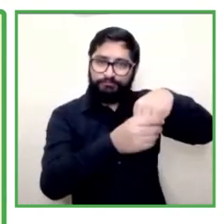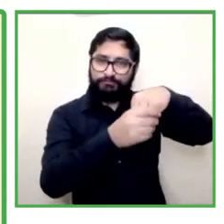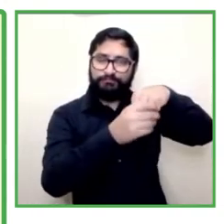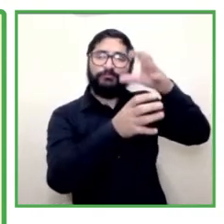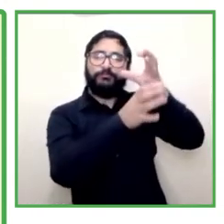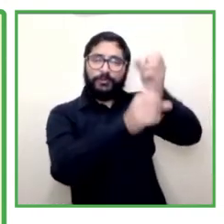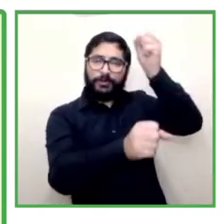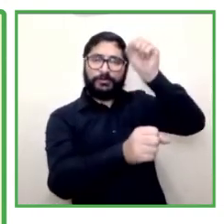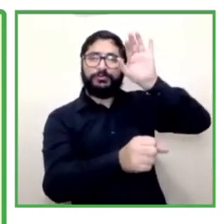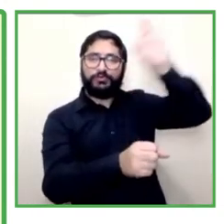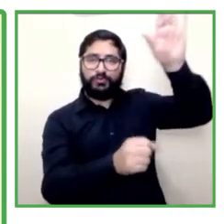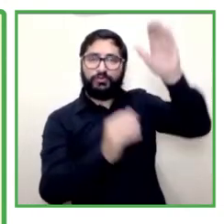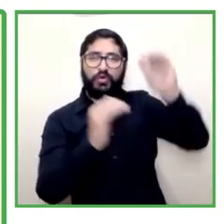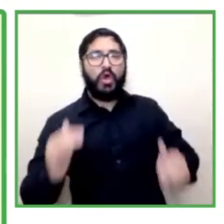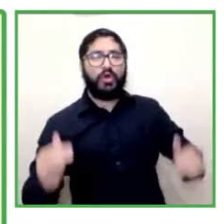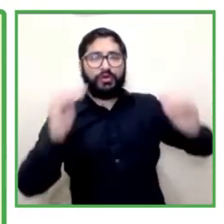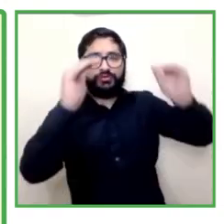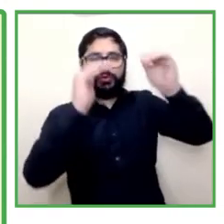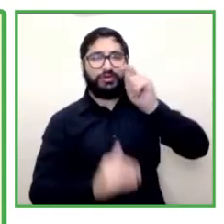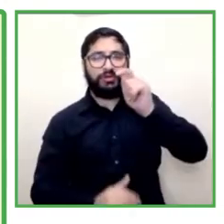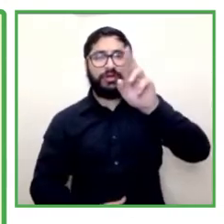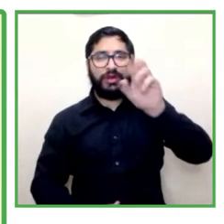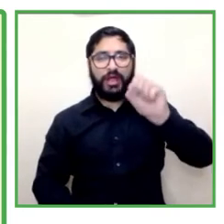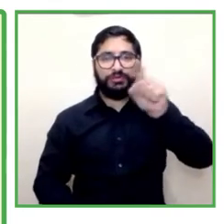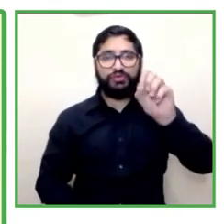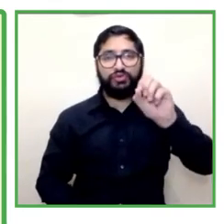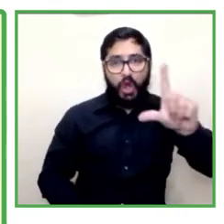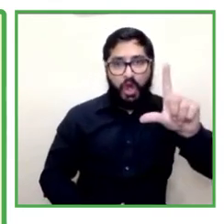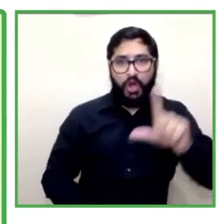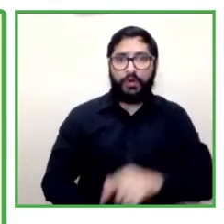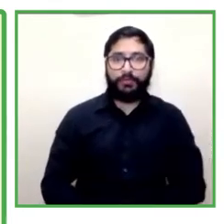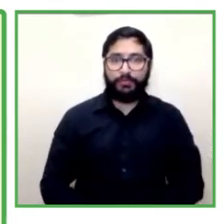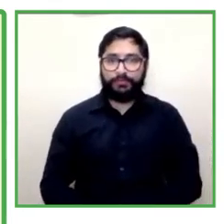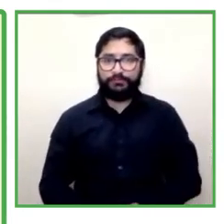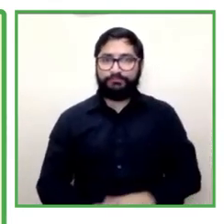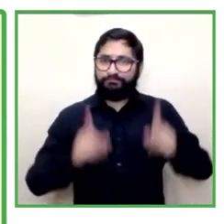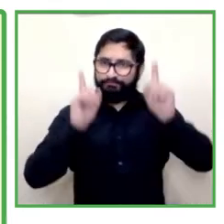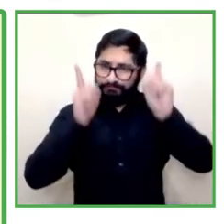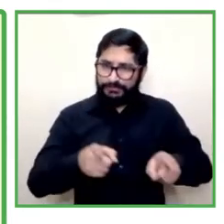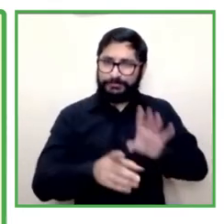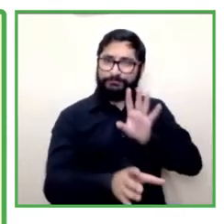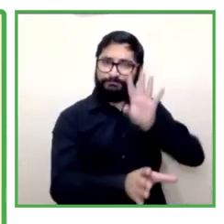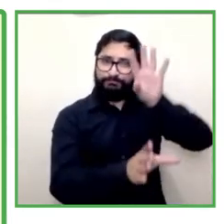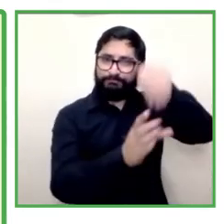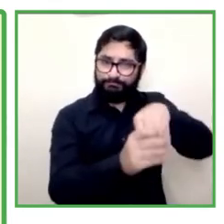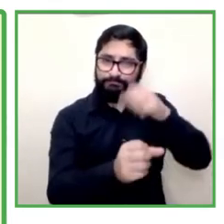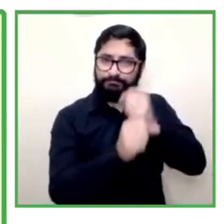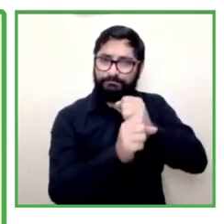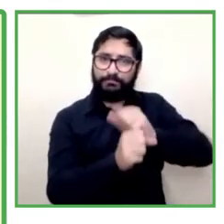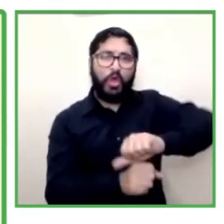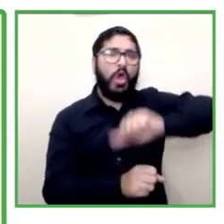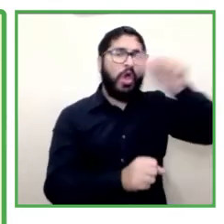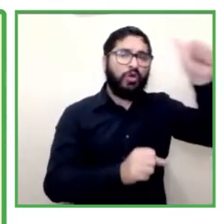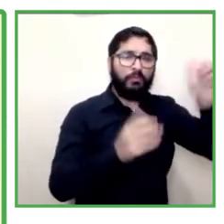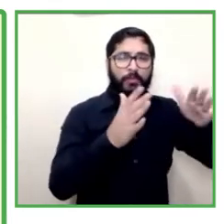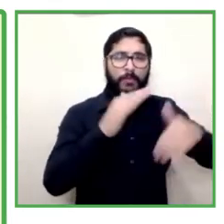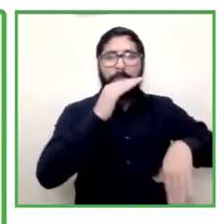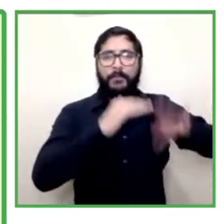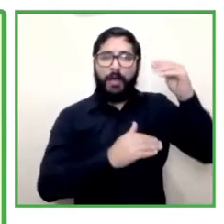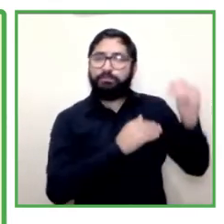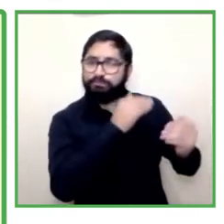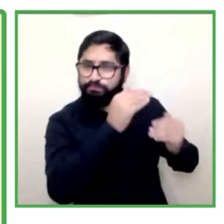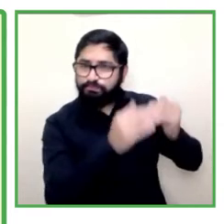you have to participate in this for us to work as a cooperative